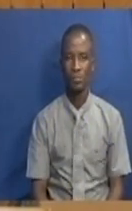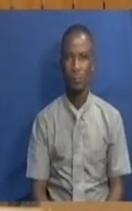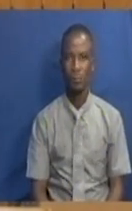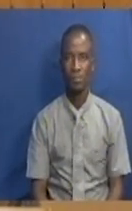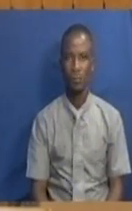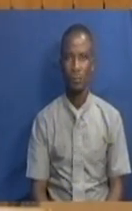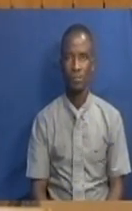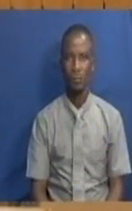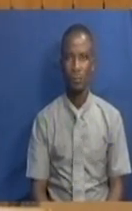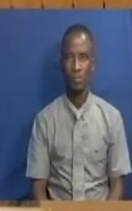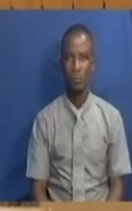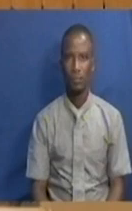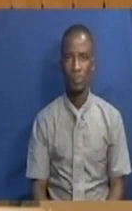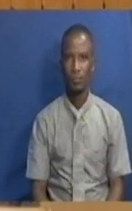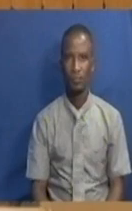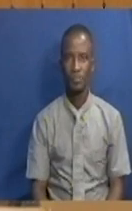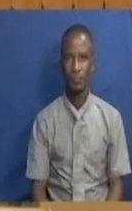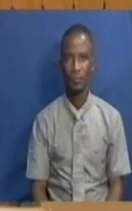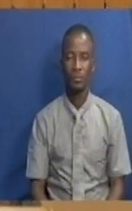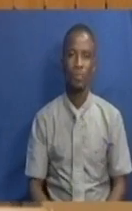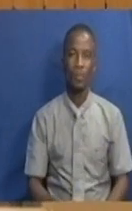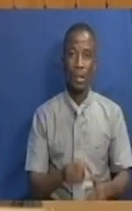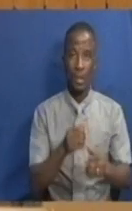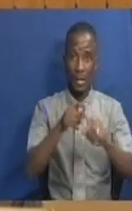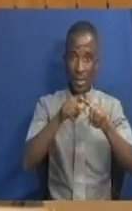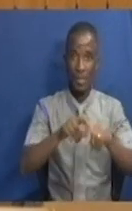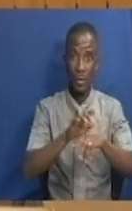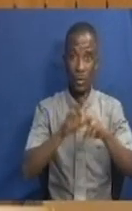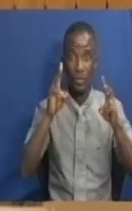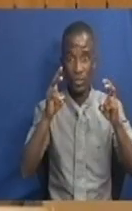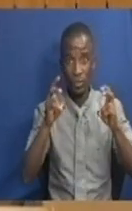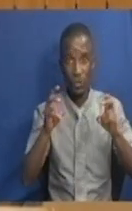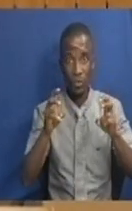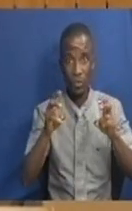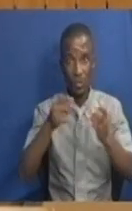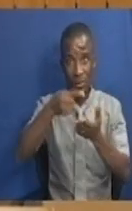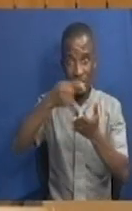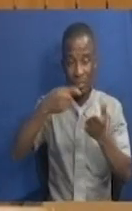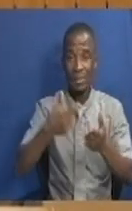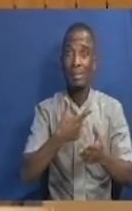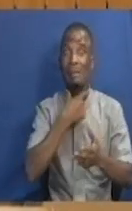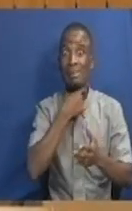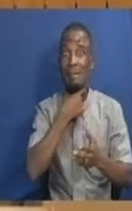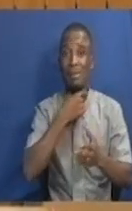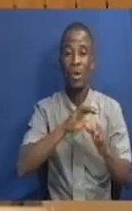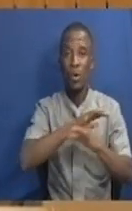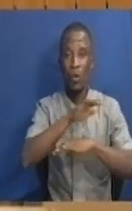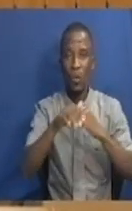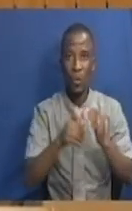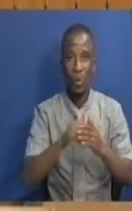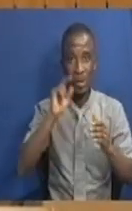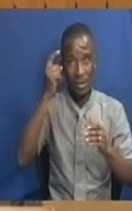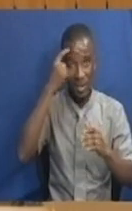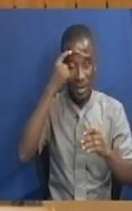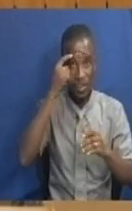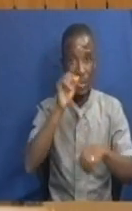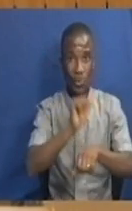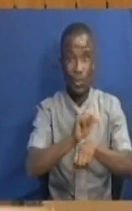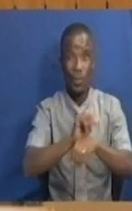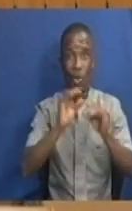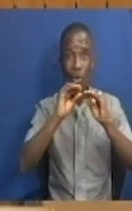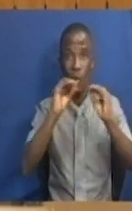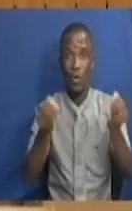Mr. Speaker, the last sentence says that following the issues of the bond, state-owned enterprises that amounting to